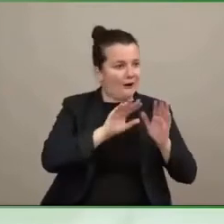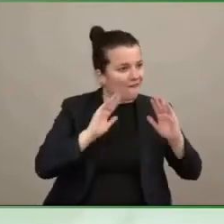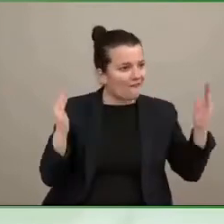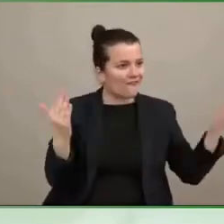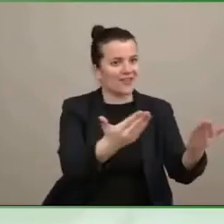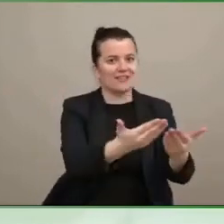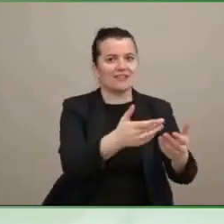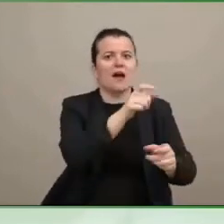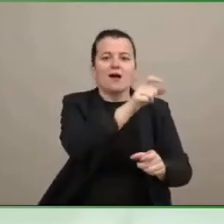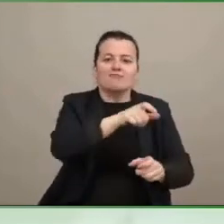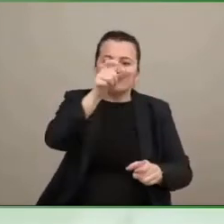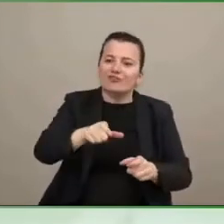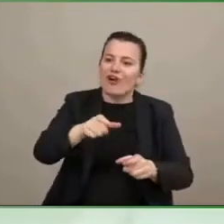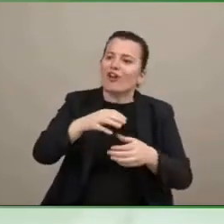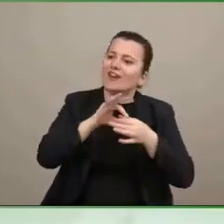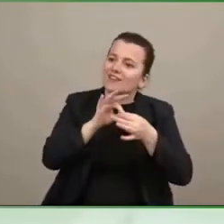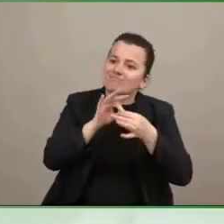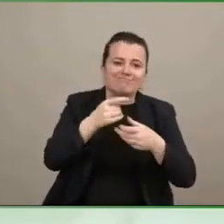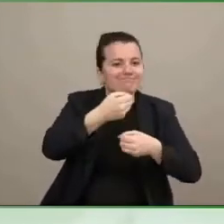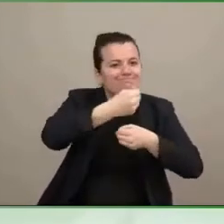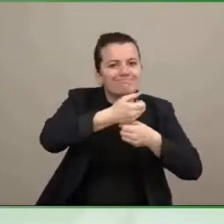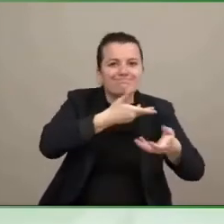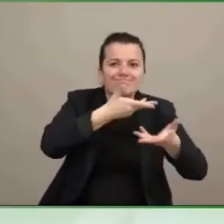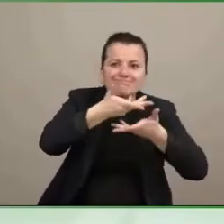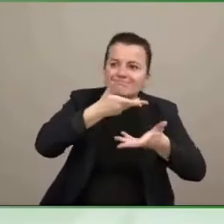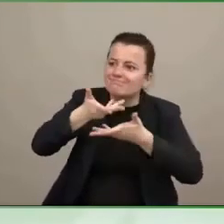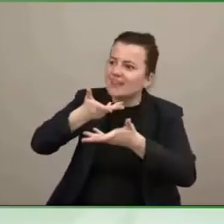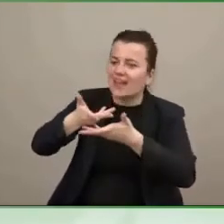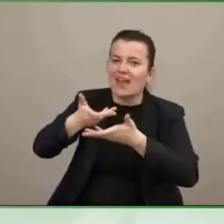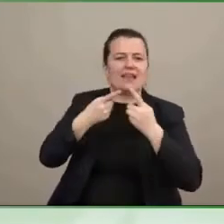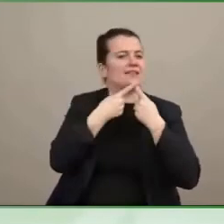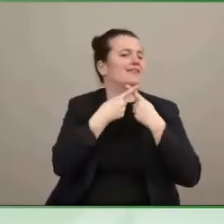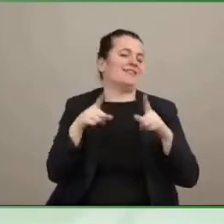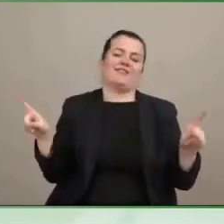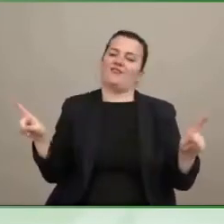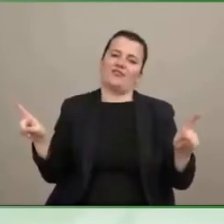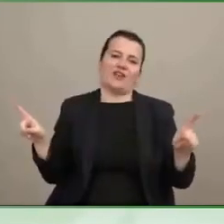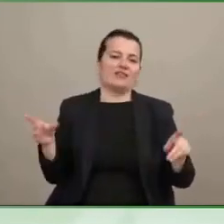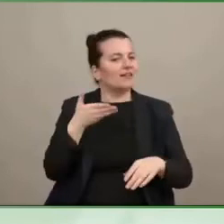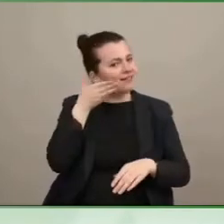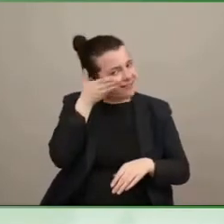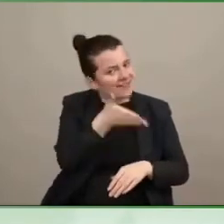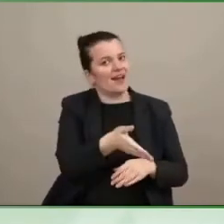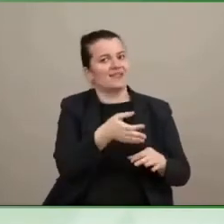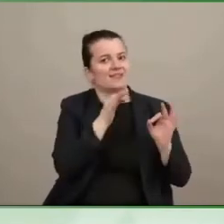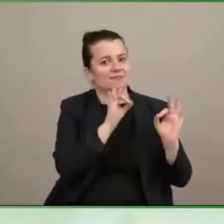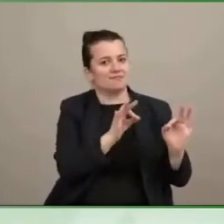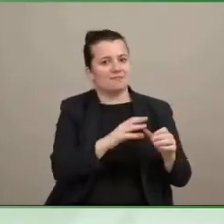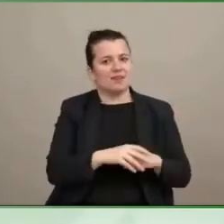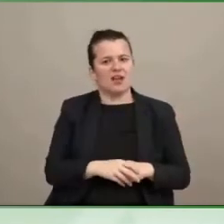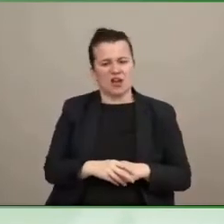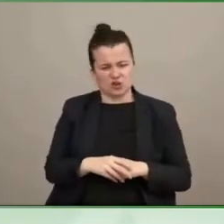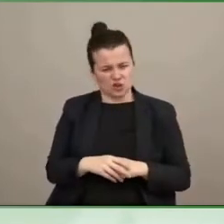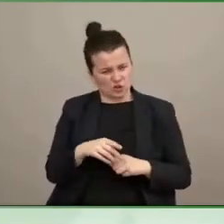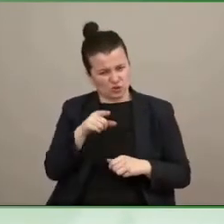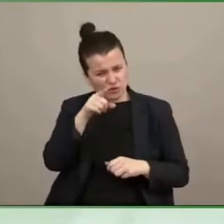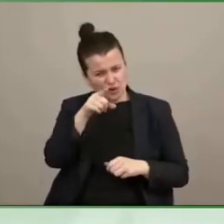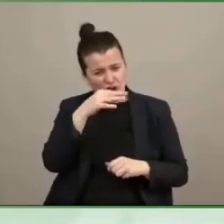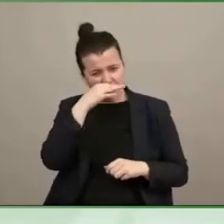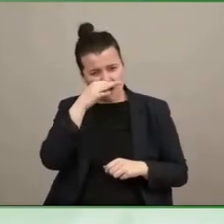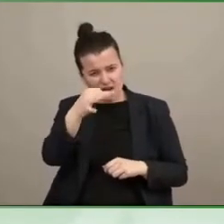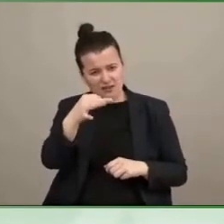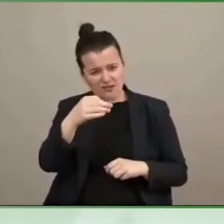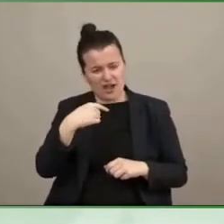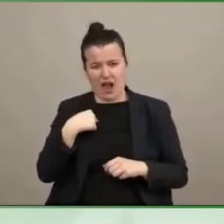one's peers. Is that correct, do you think? Or do you think my perception is